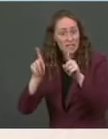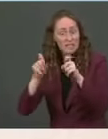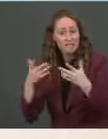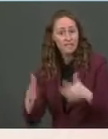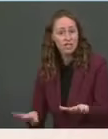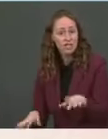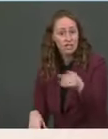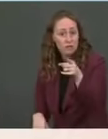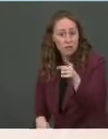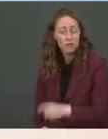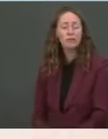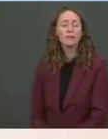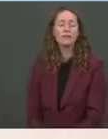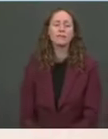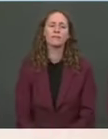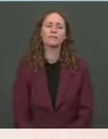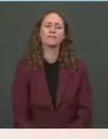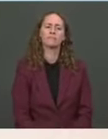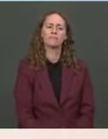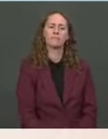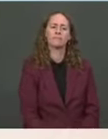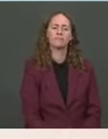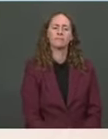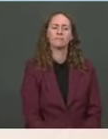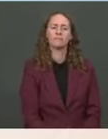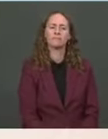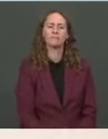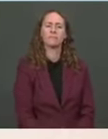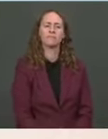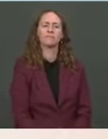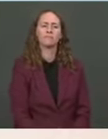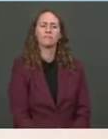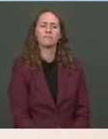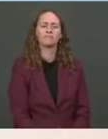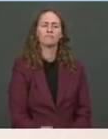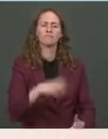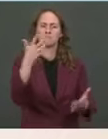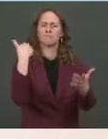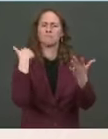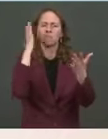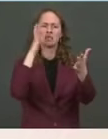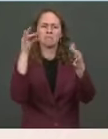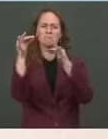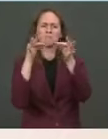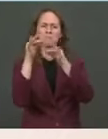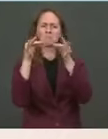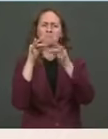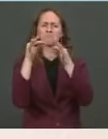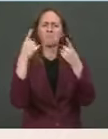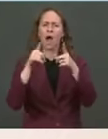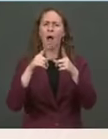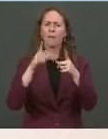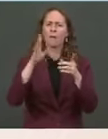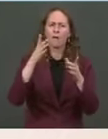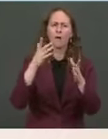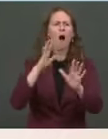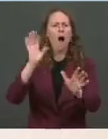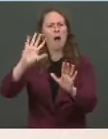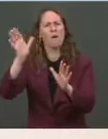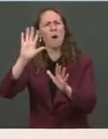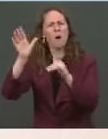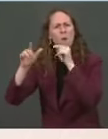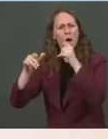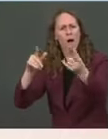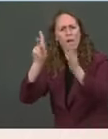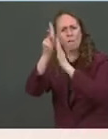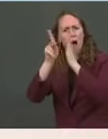readdress for you or re-talk you through what steps we take. The is the policy for people who fly into the country. So if